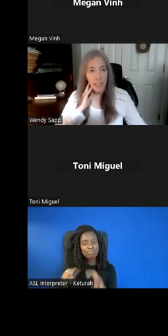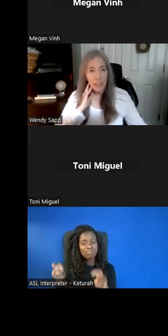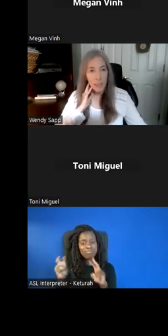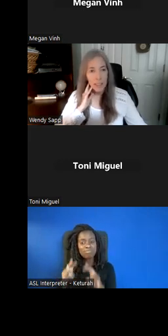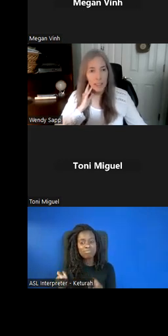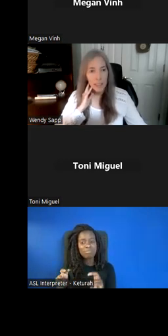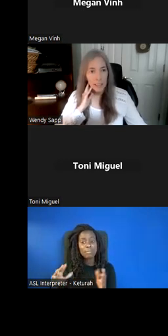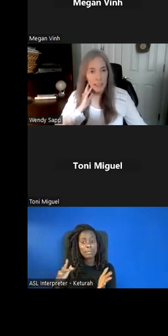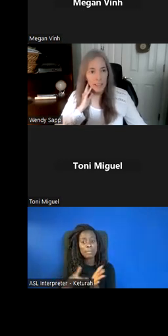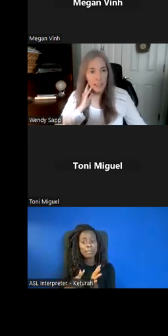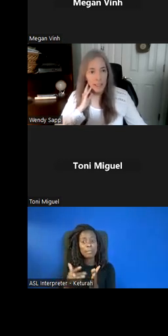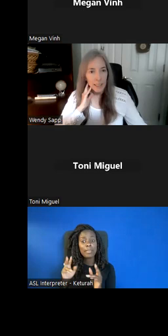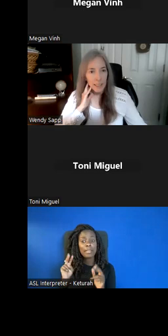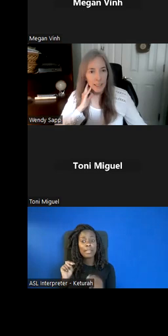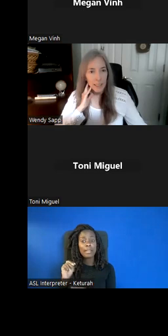click on the next button.